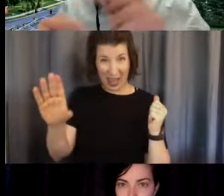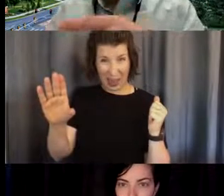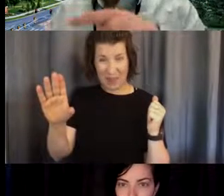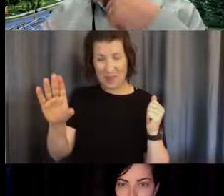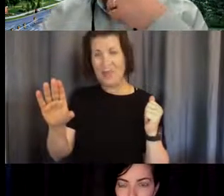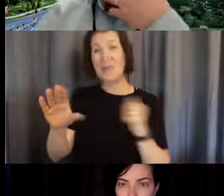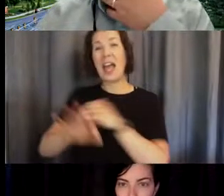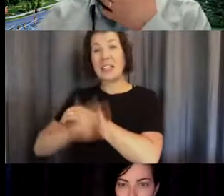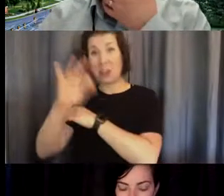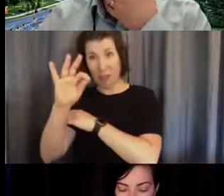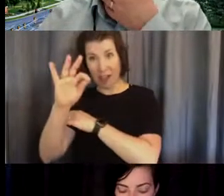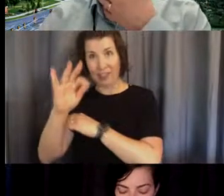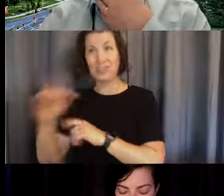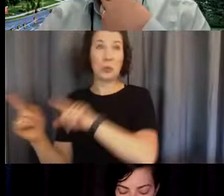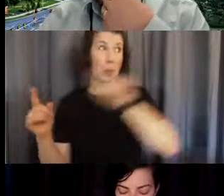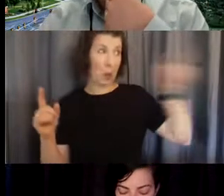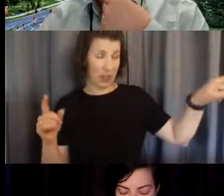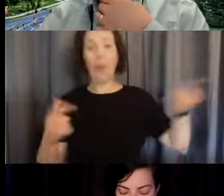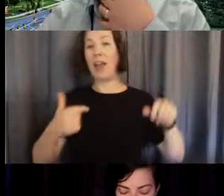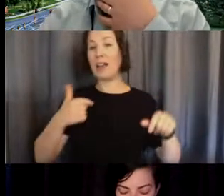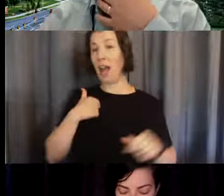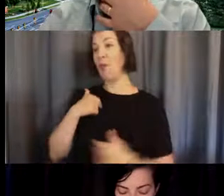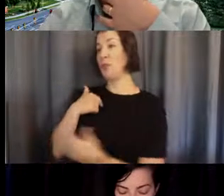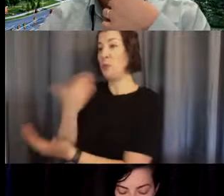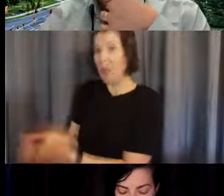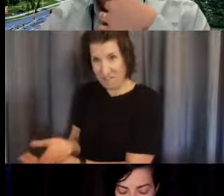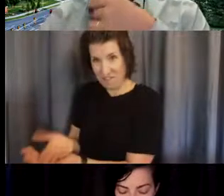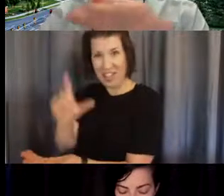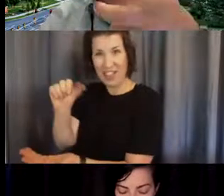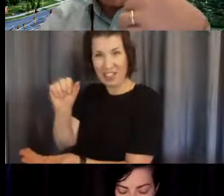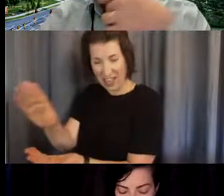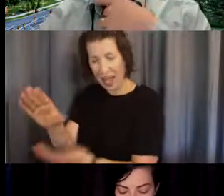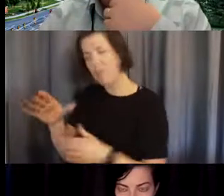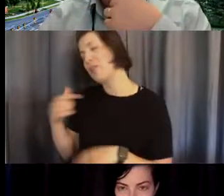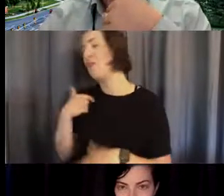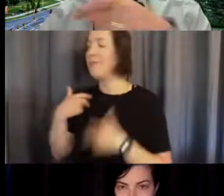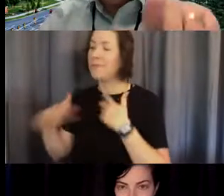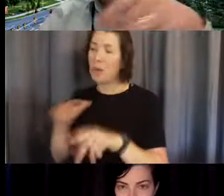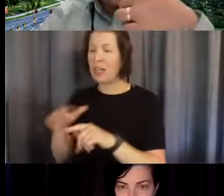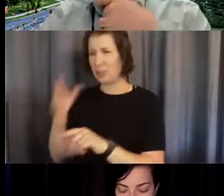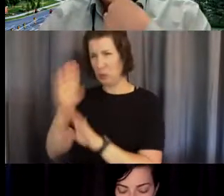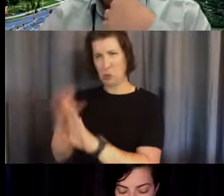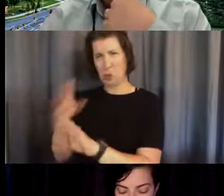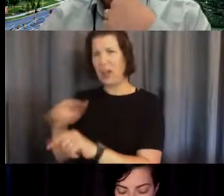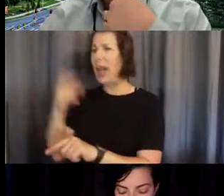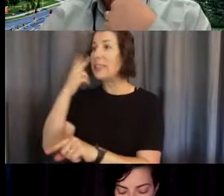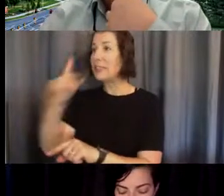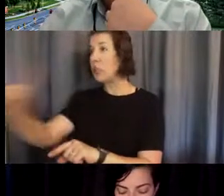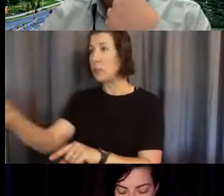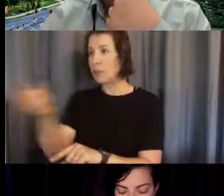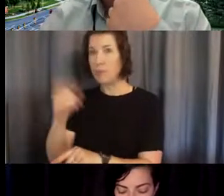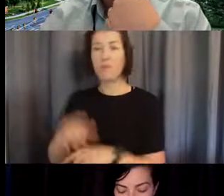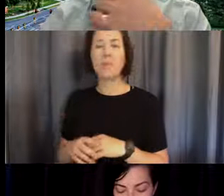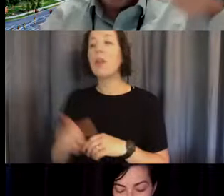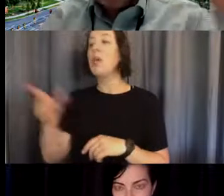And I was coming in and it was still dark and before sunrise and I'm walking to the door and she, I see her walk out the door of the building and she runs